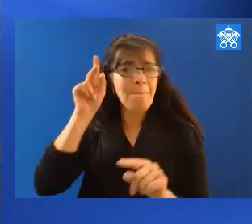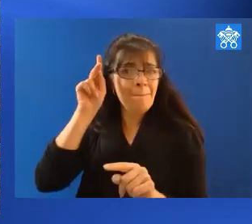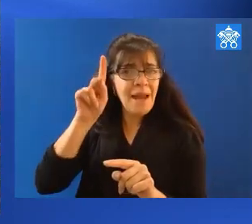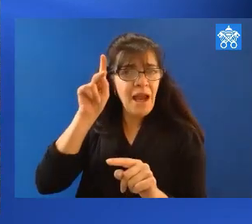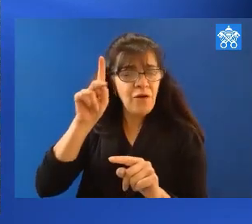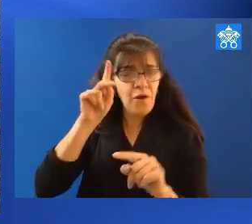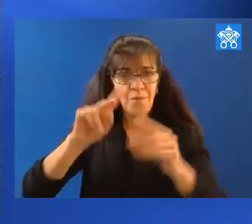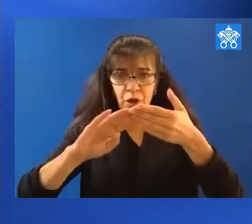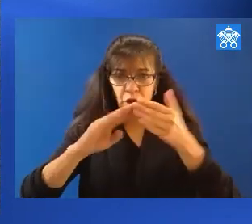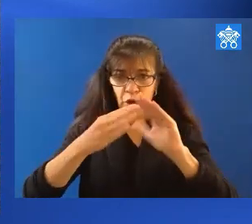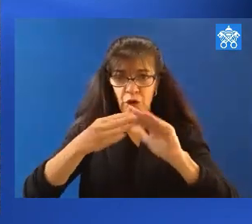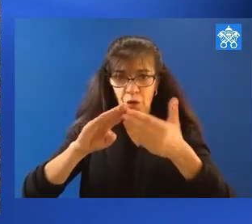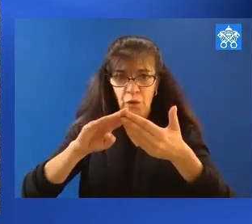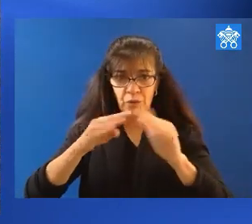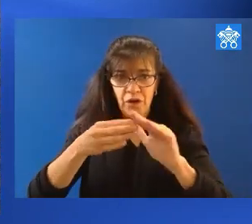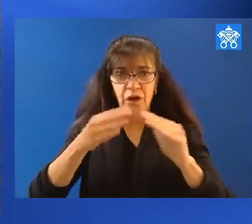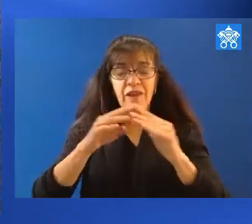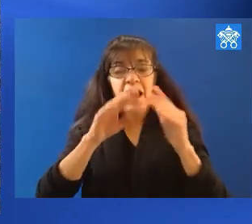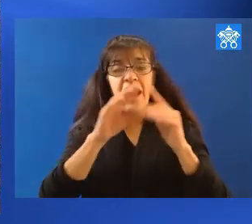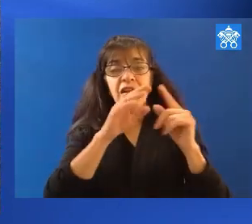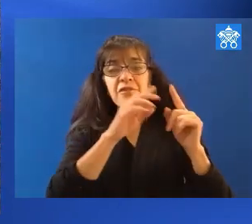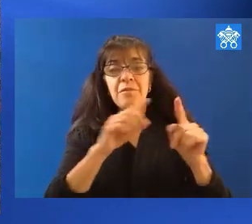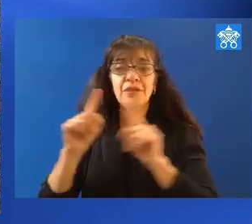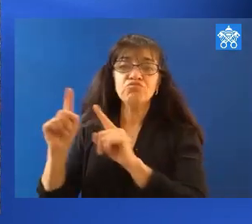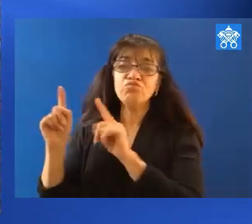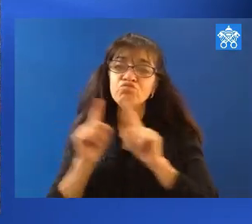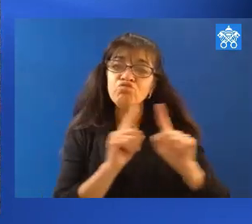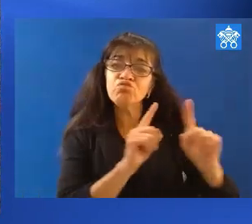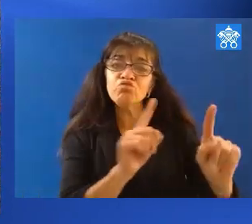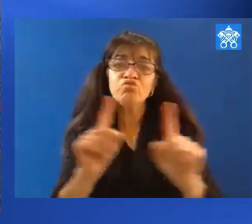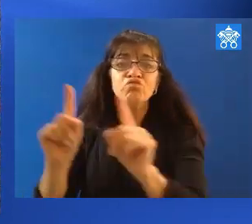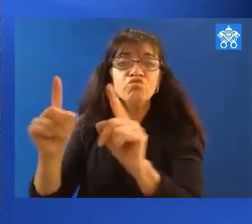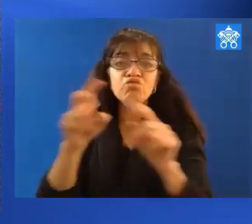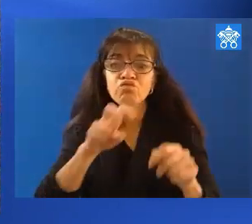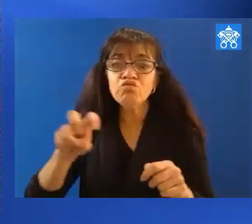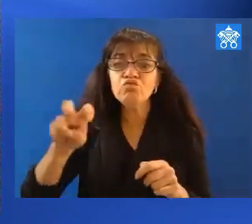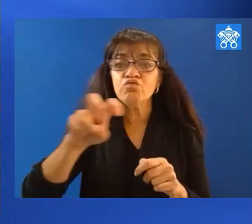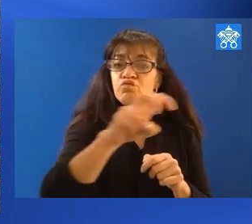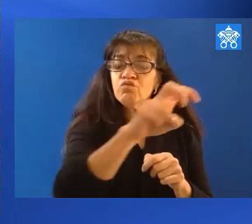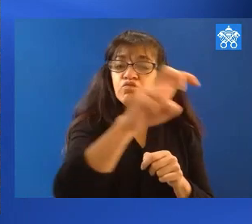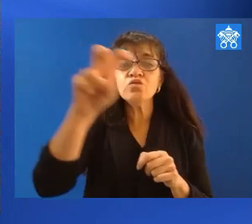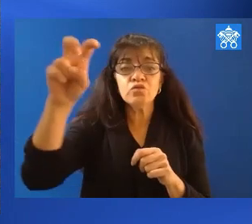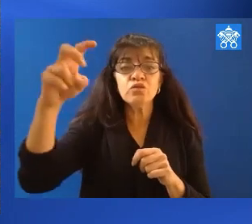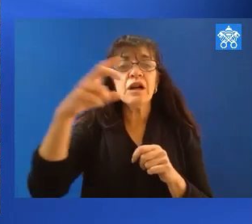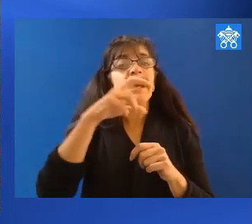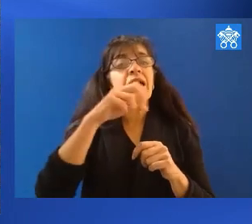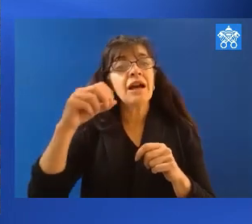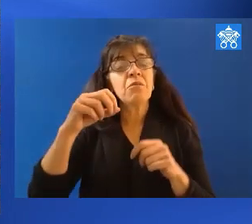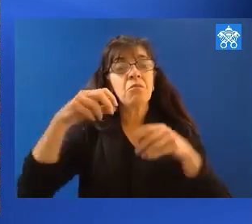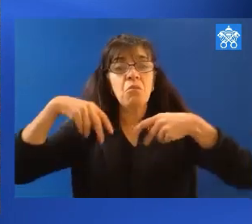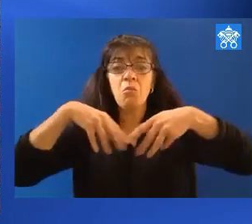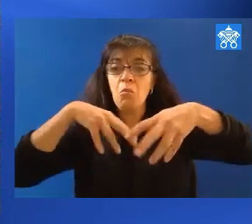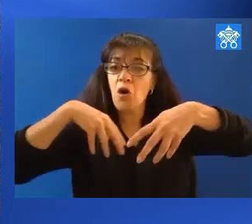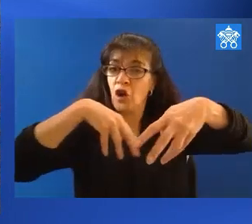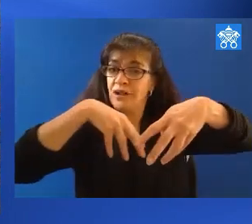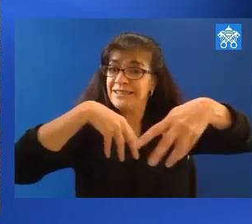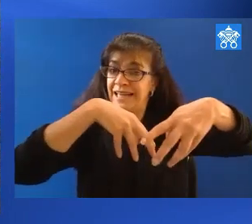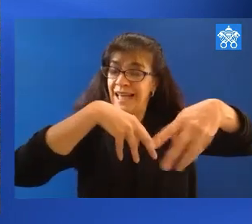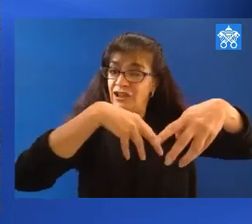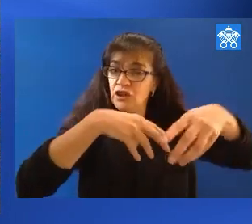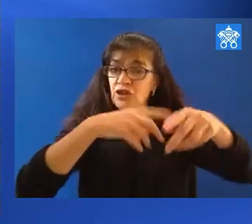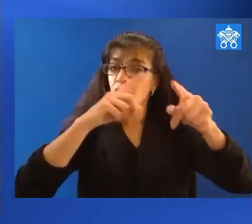They have been processing today through the city of Rome for what is known in Peru as the Lord of Miracle Processions.